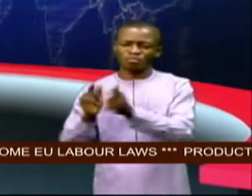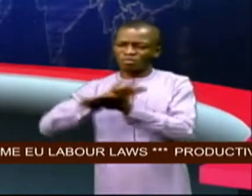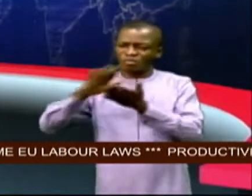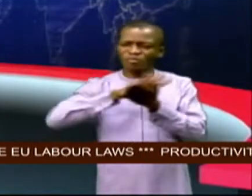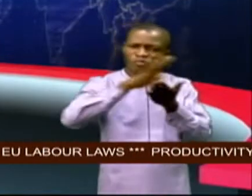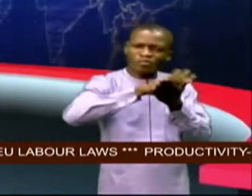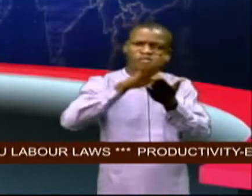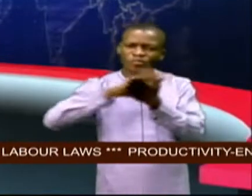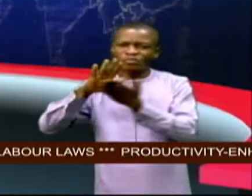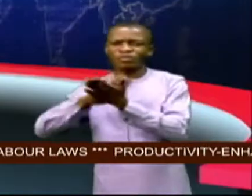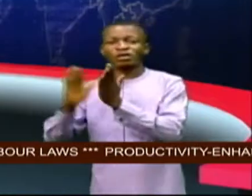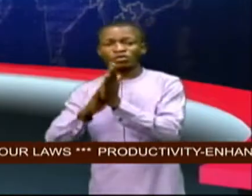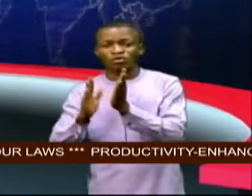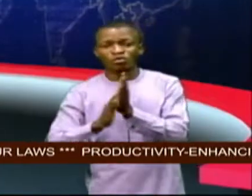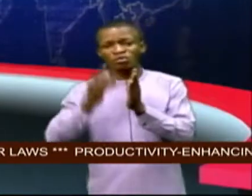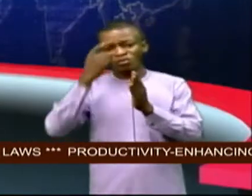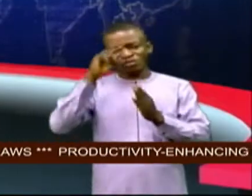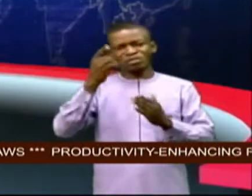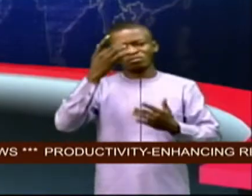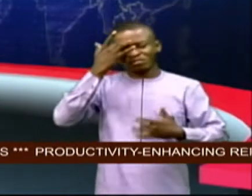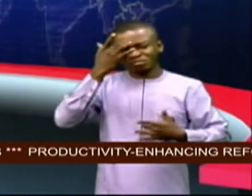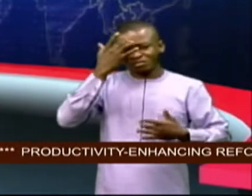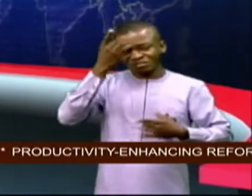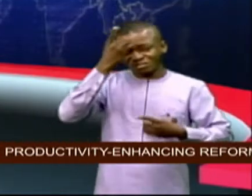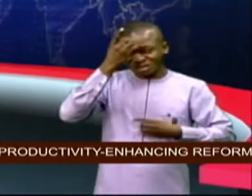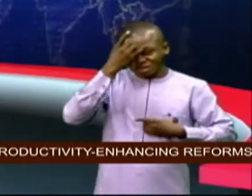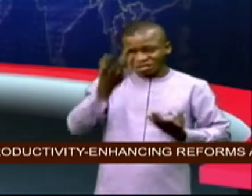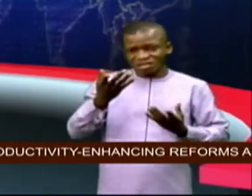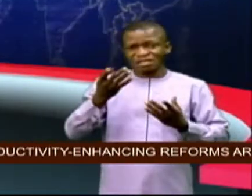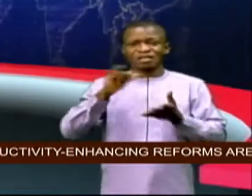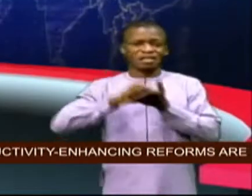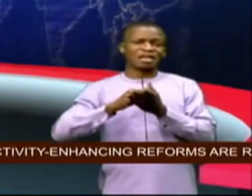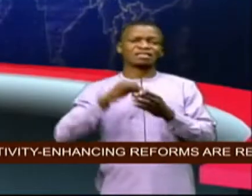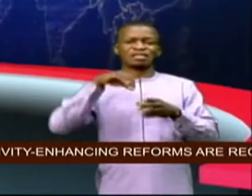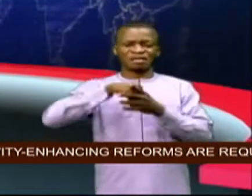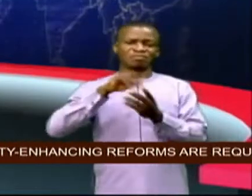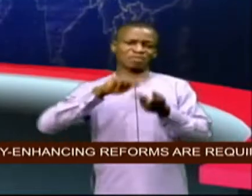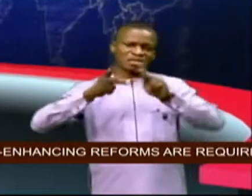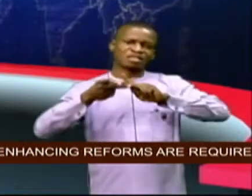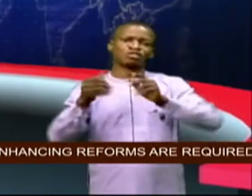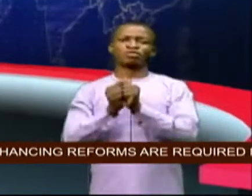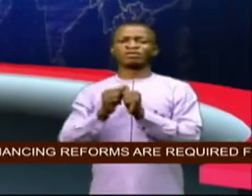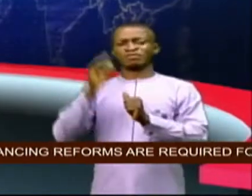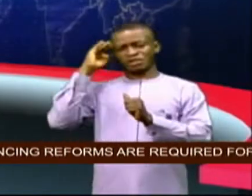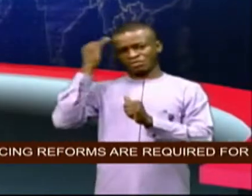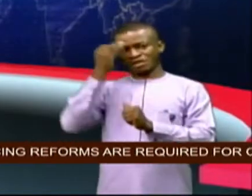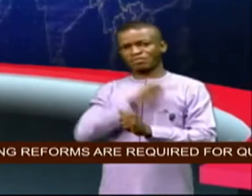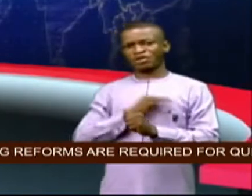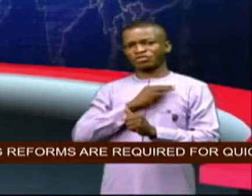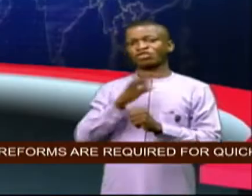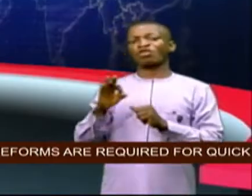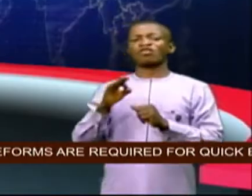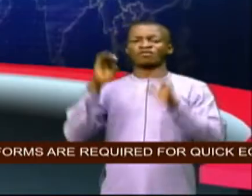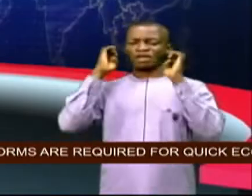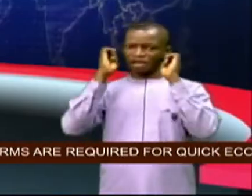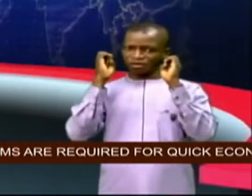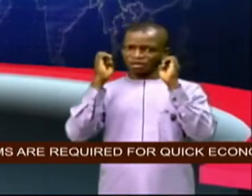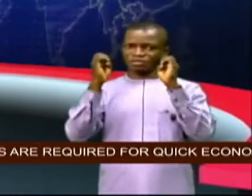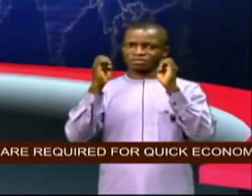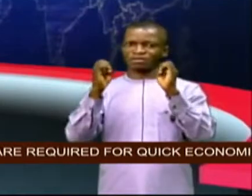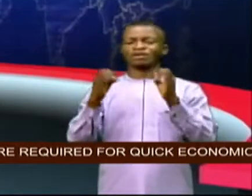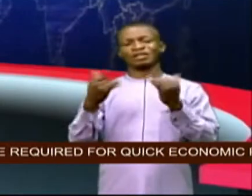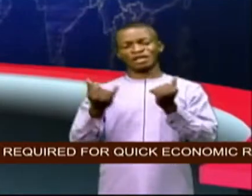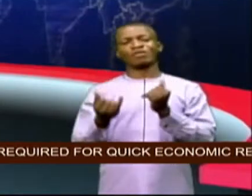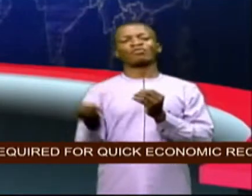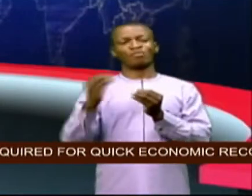dangerous pests and vectors the measure is in partnership with the federal ministry of education on nengie fine face